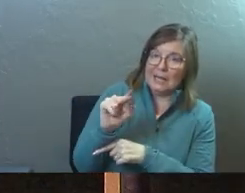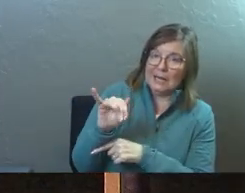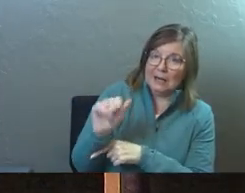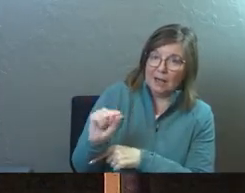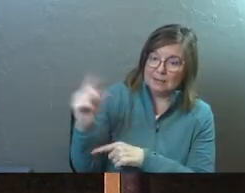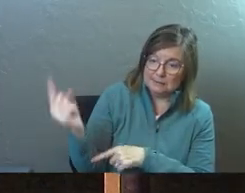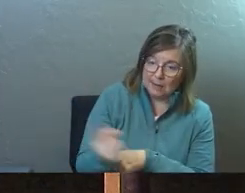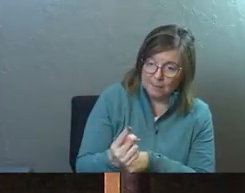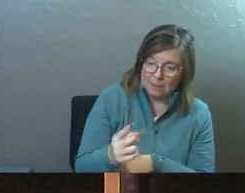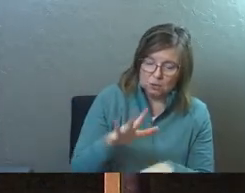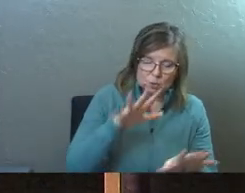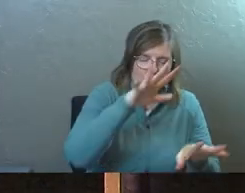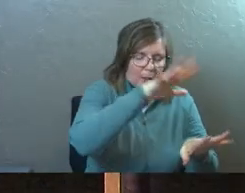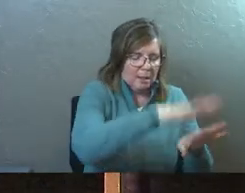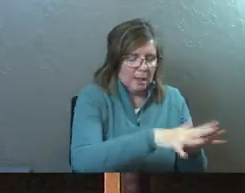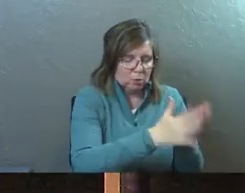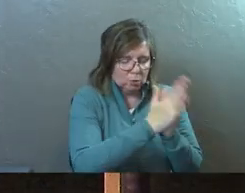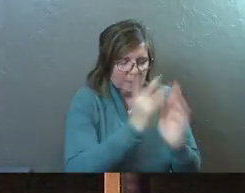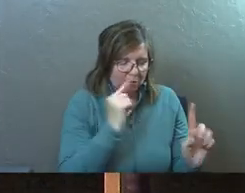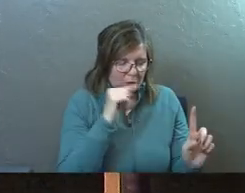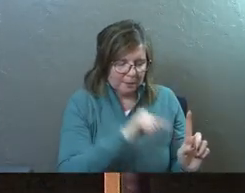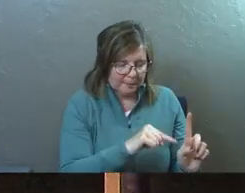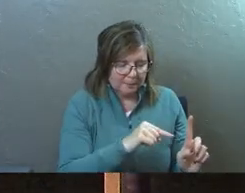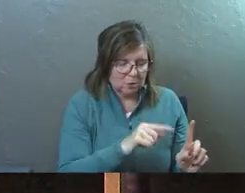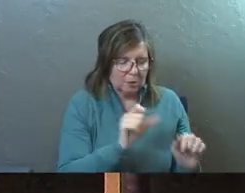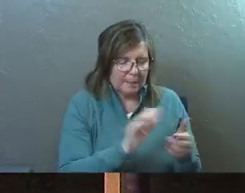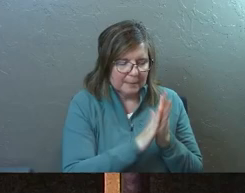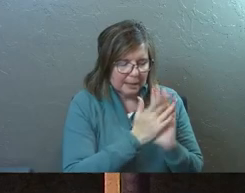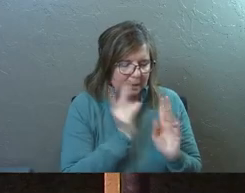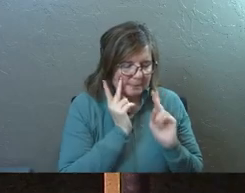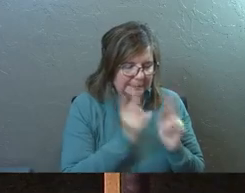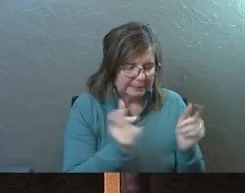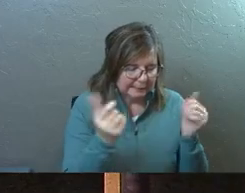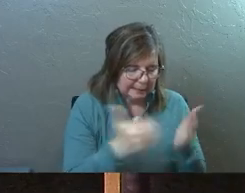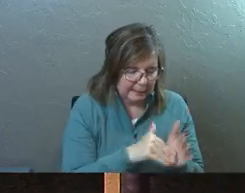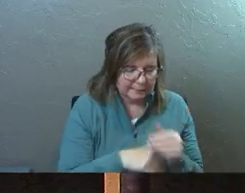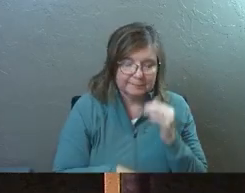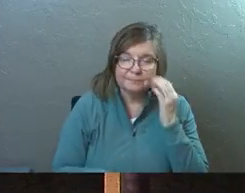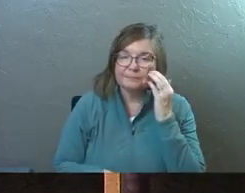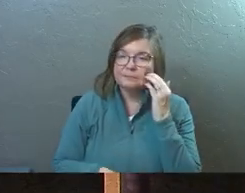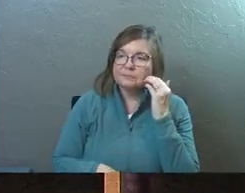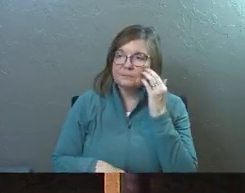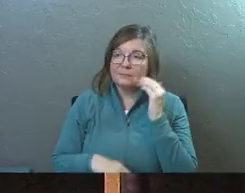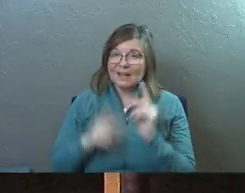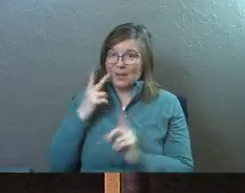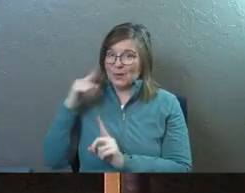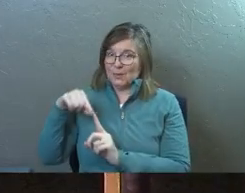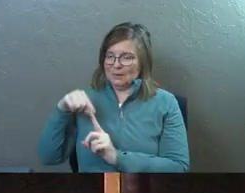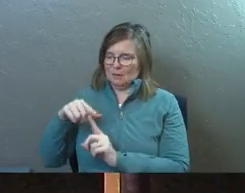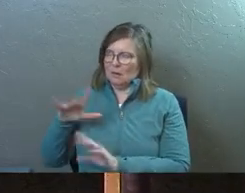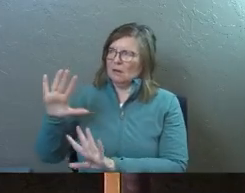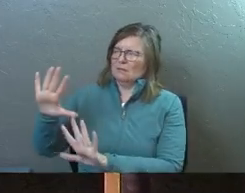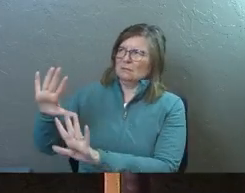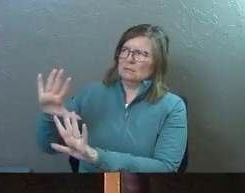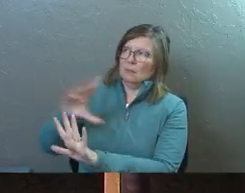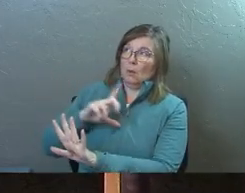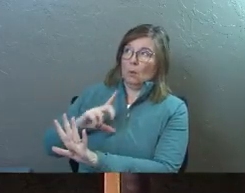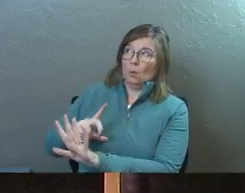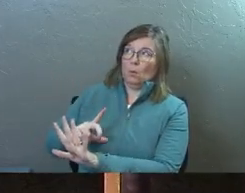that he can see again. Look at what he says next. Verse 13. But Lord.